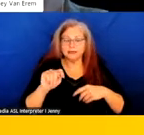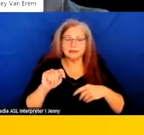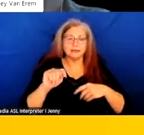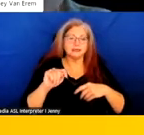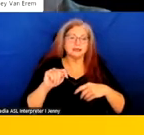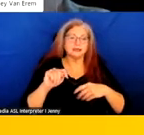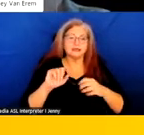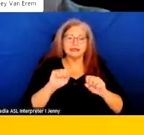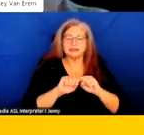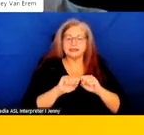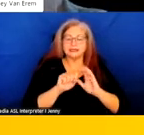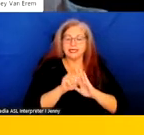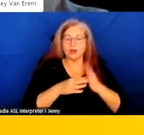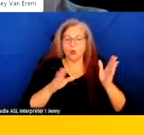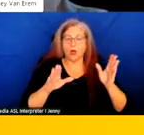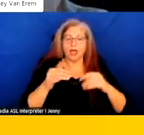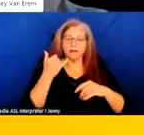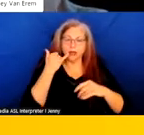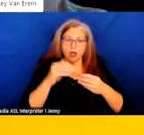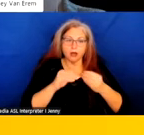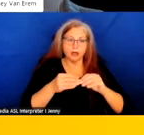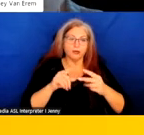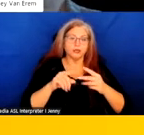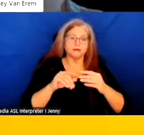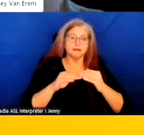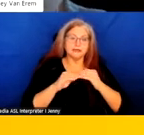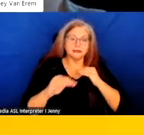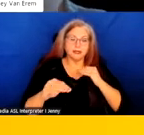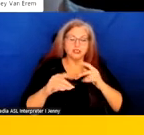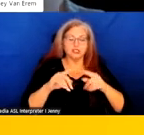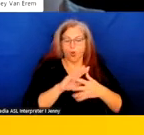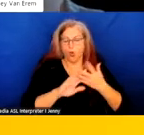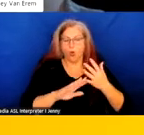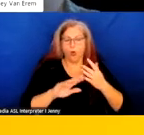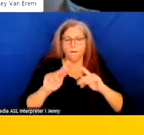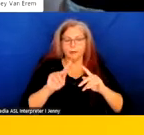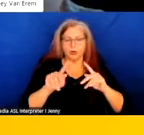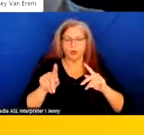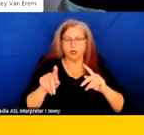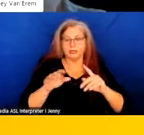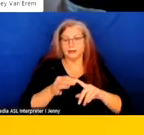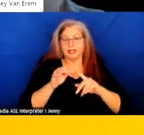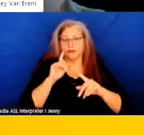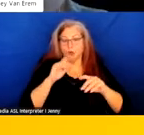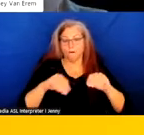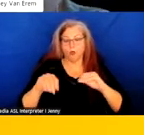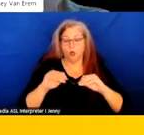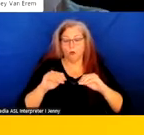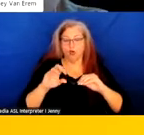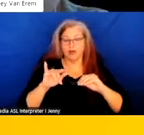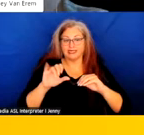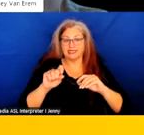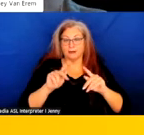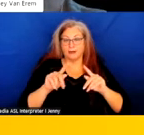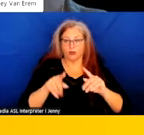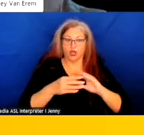state-wide crisis hotline, crisis stabilization. Those are all things that folks have, especially mobile crisis teams, that folks